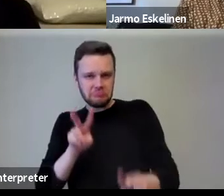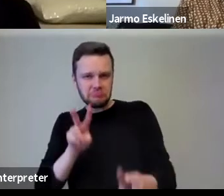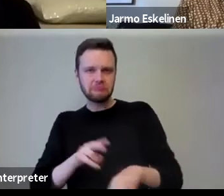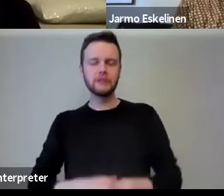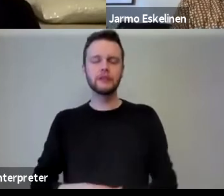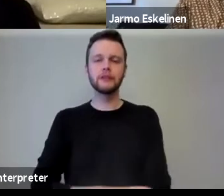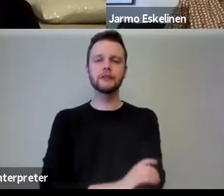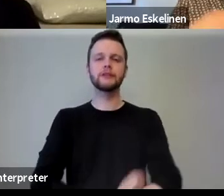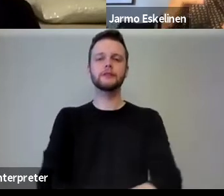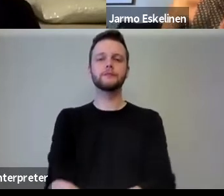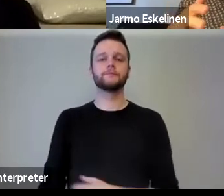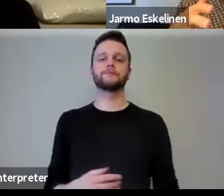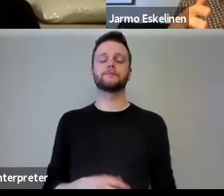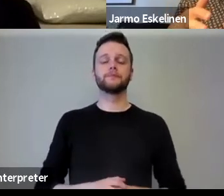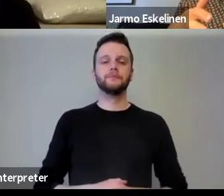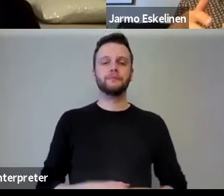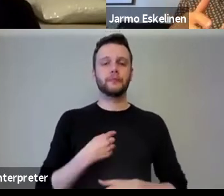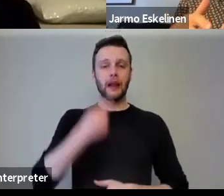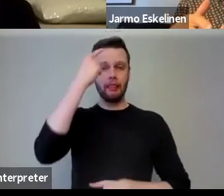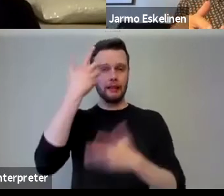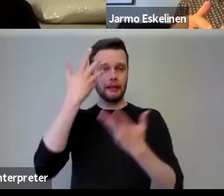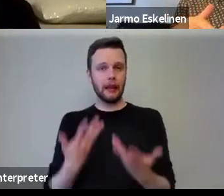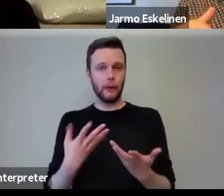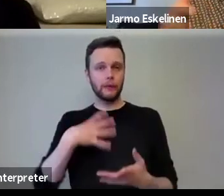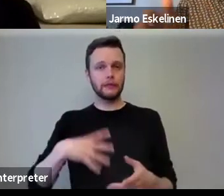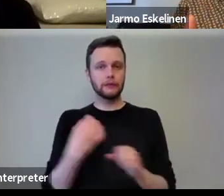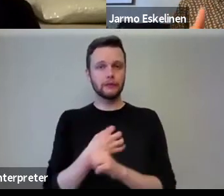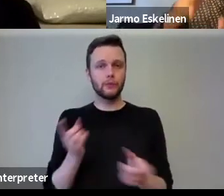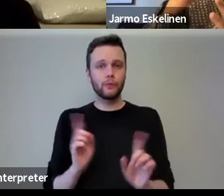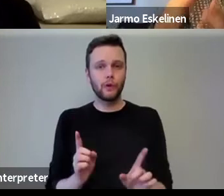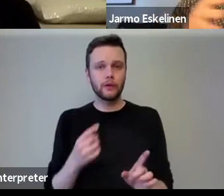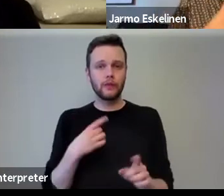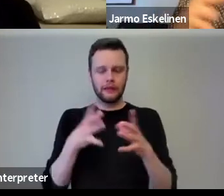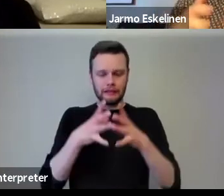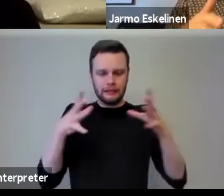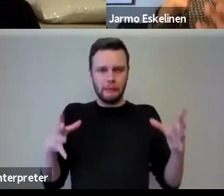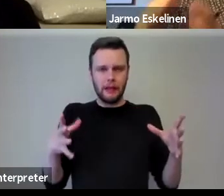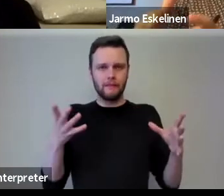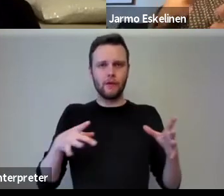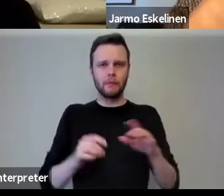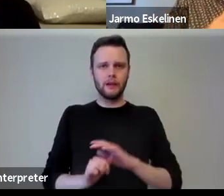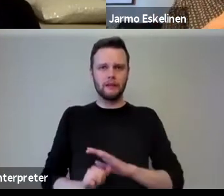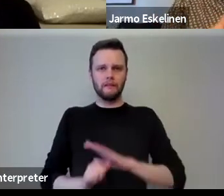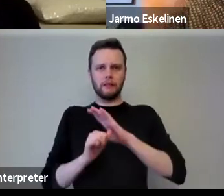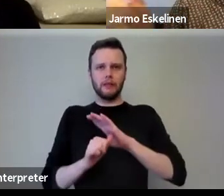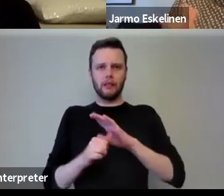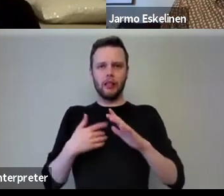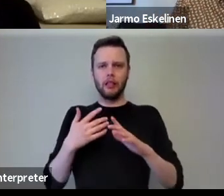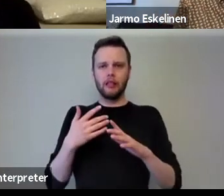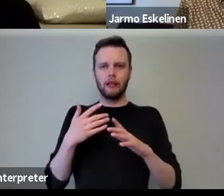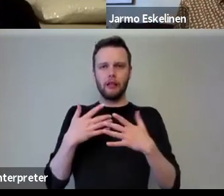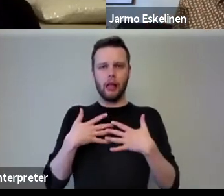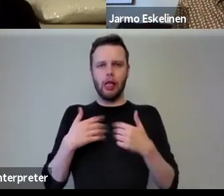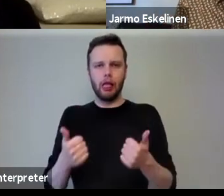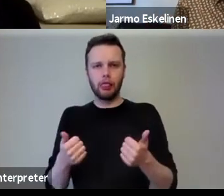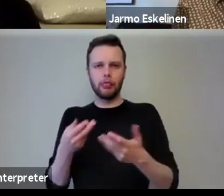uh, and I think the, uh, what we now need to do is to expand from this quite fundamental, mean, health money. Yes, sure.